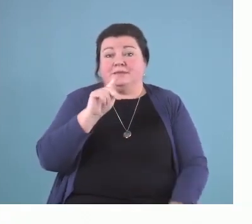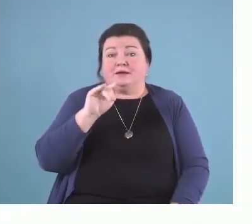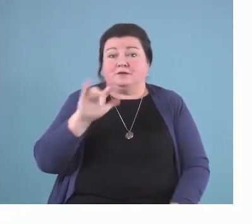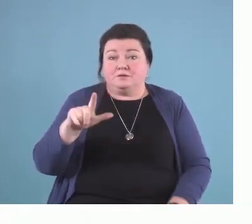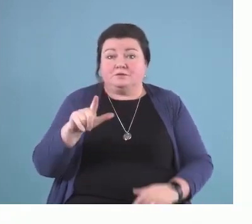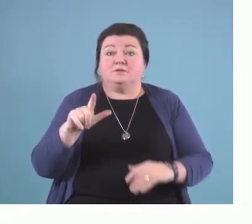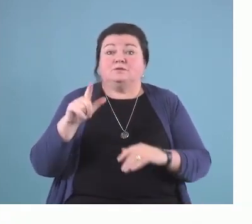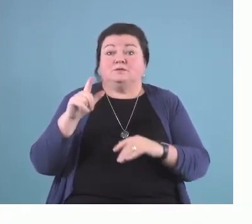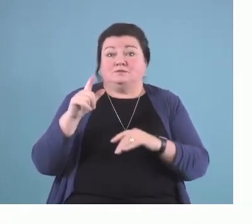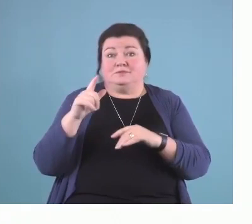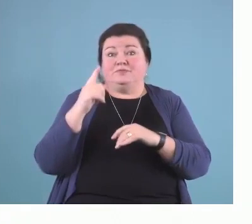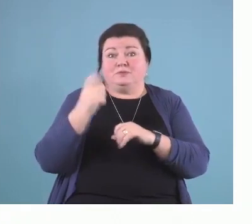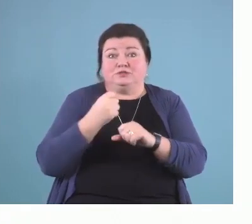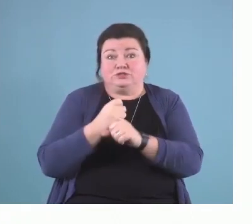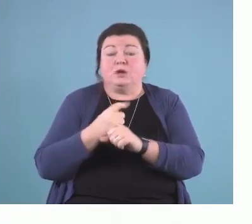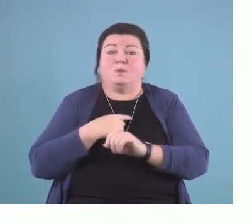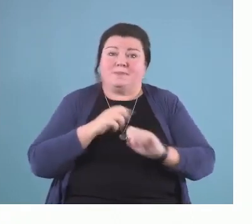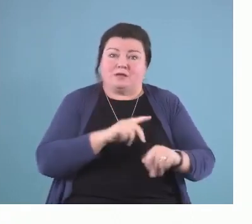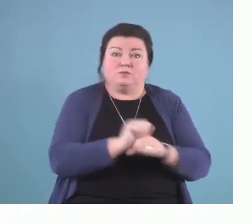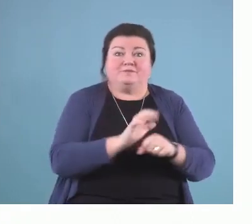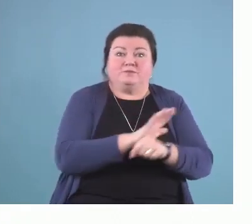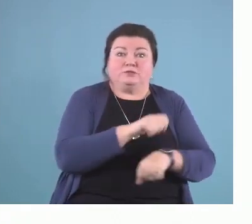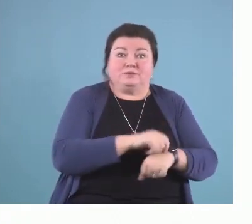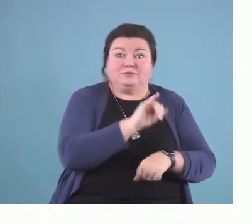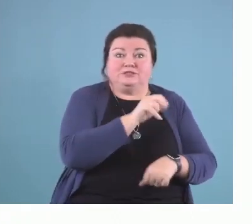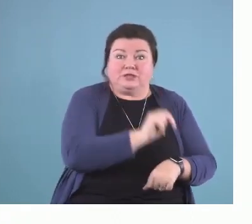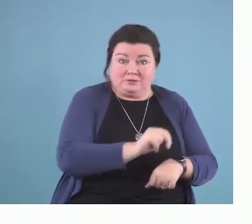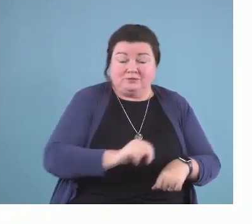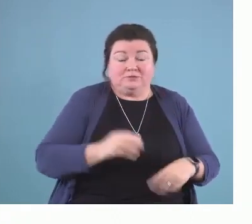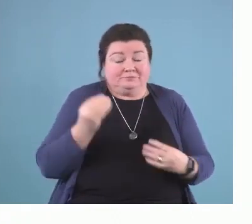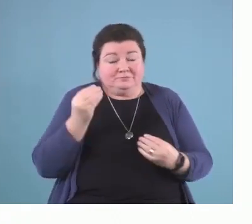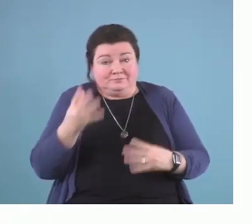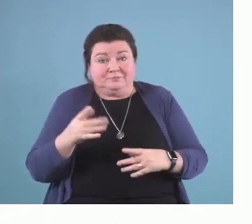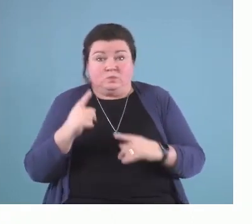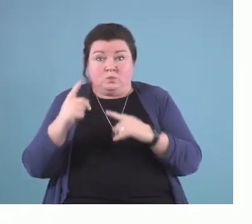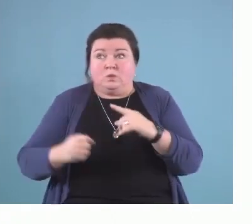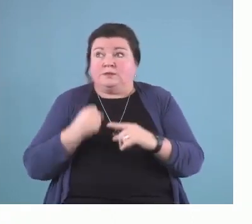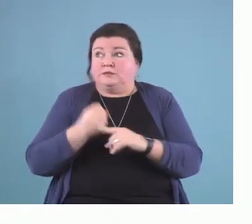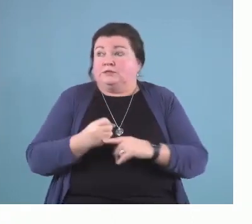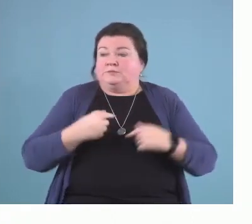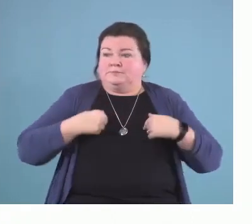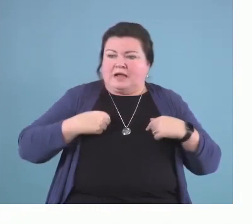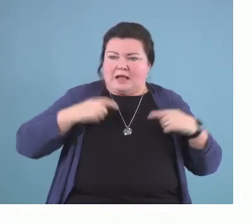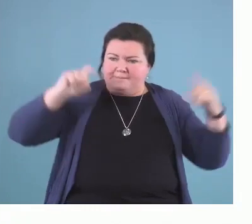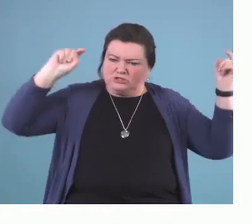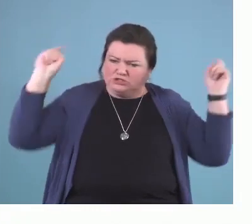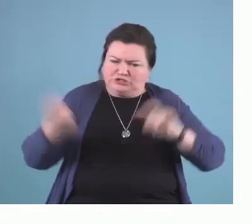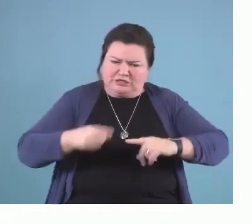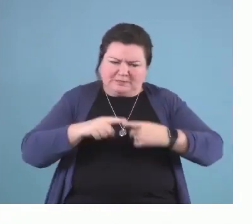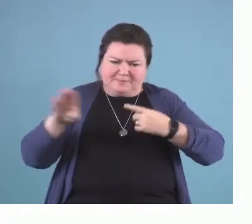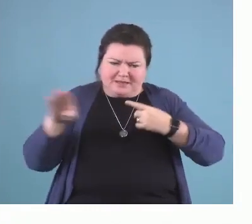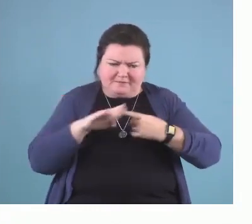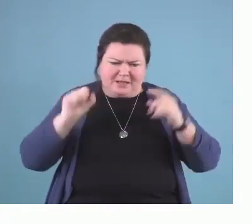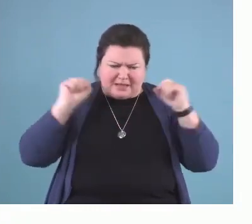to work full-time in January. And over that course of the year, I was like, I'm going to change all these behaviors. Like, I'm going to